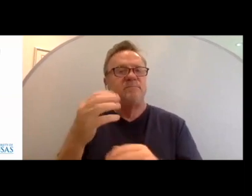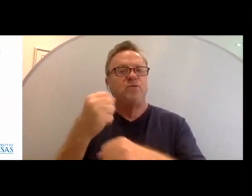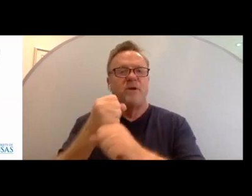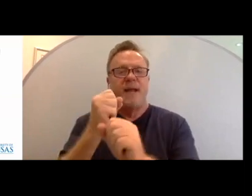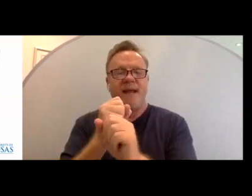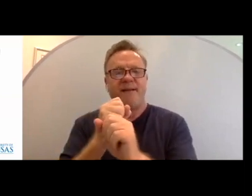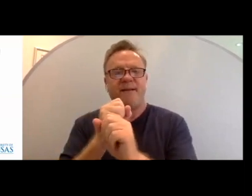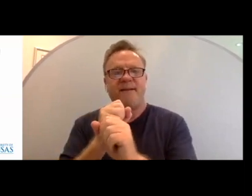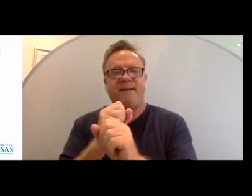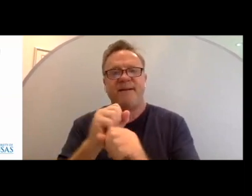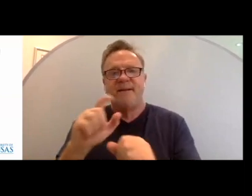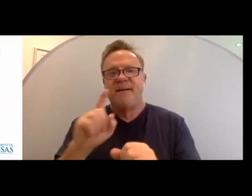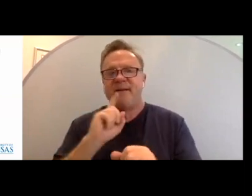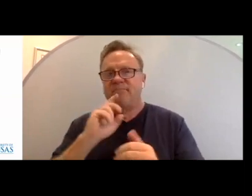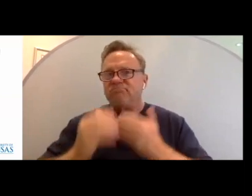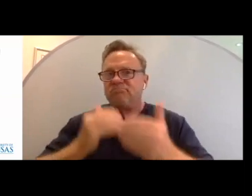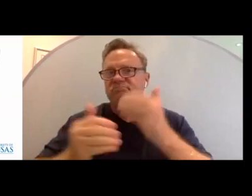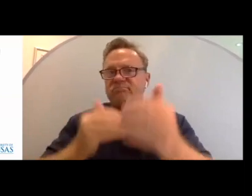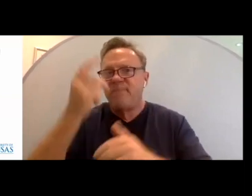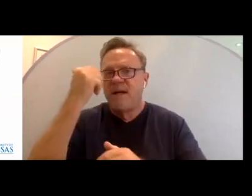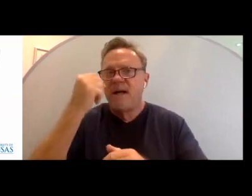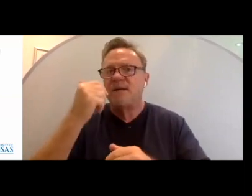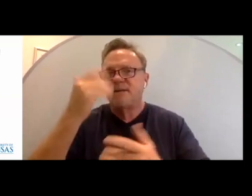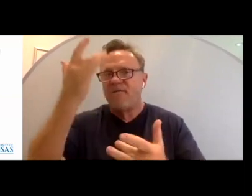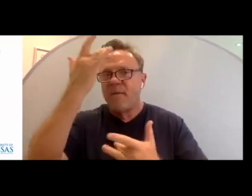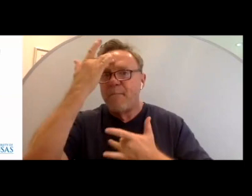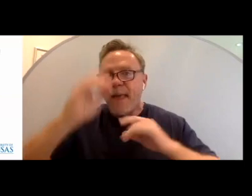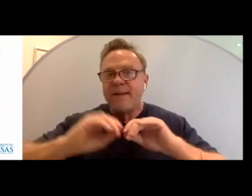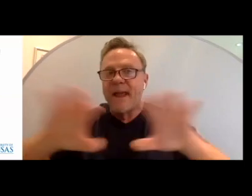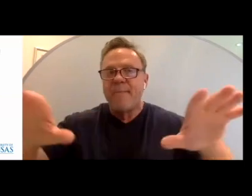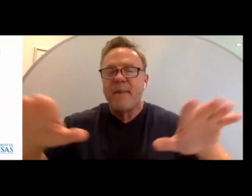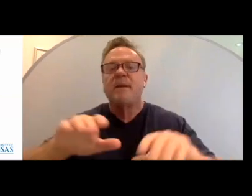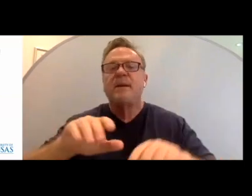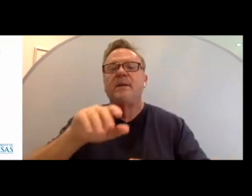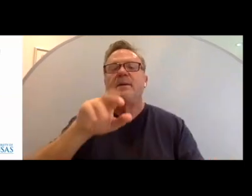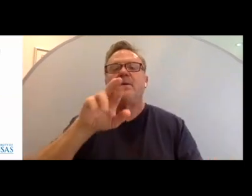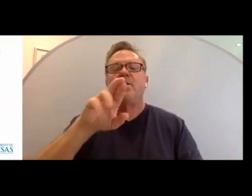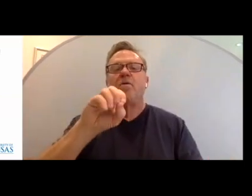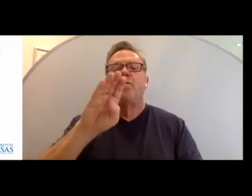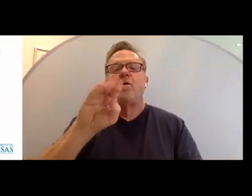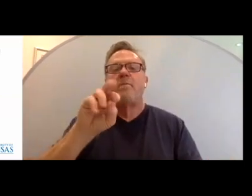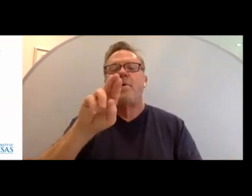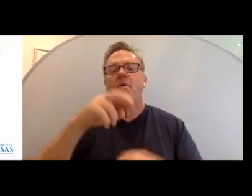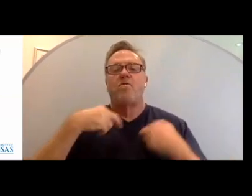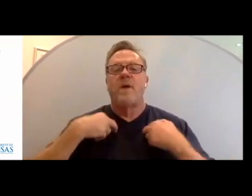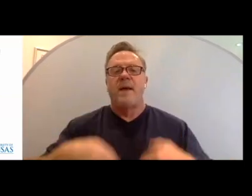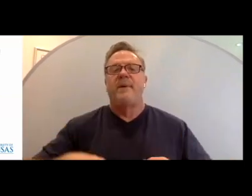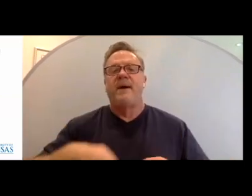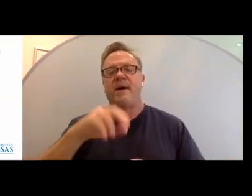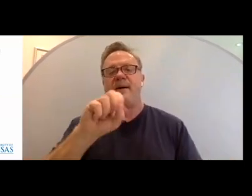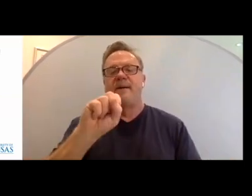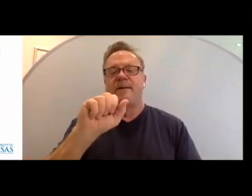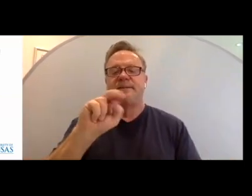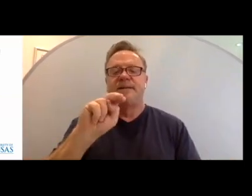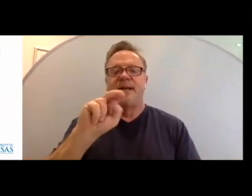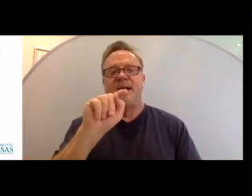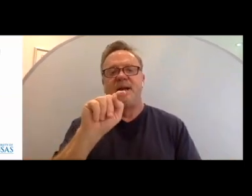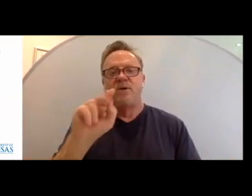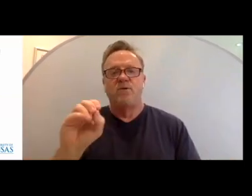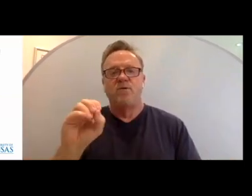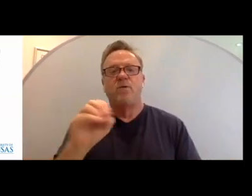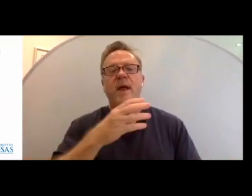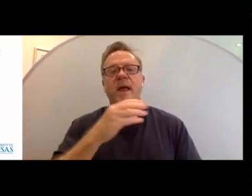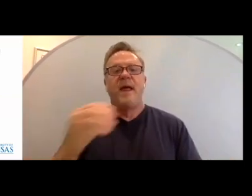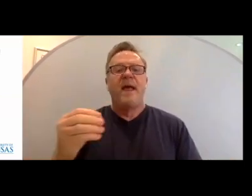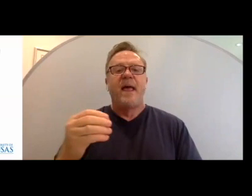accelerated by the pandemic. Robo Rabbi, Santu, and the Buddhist